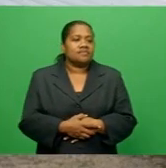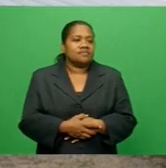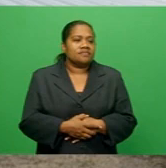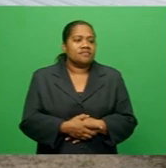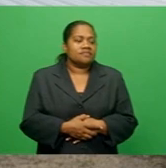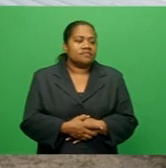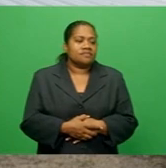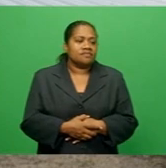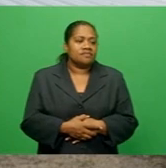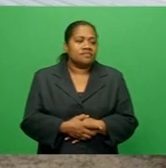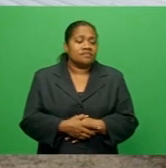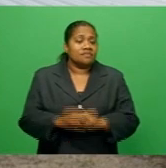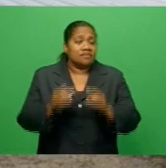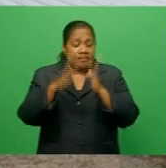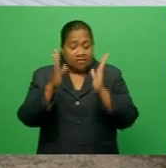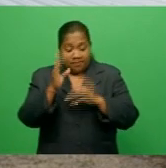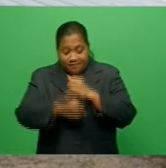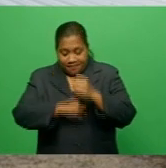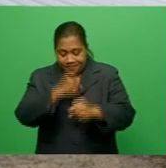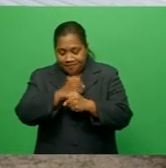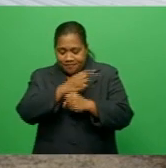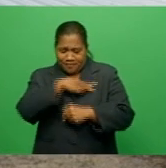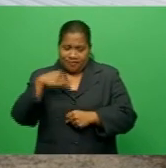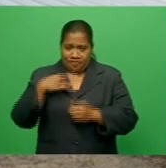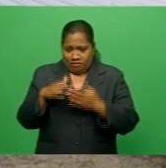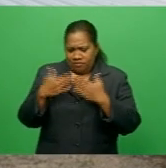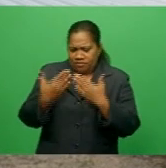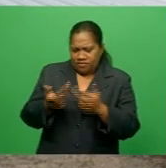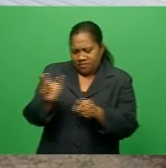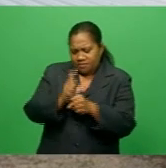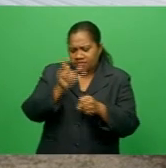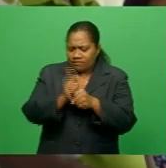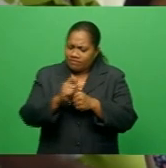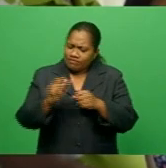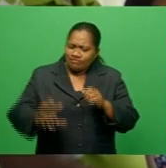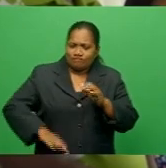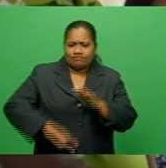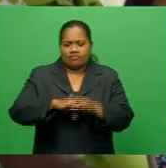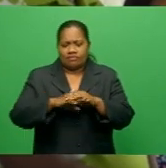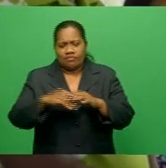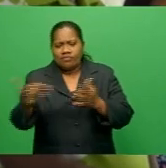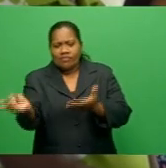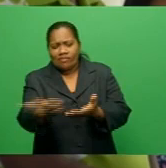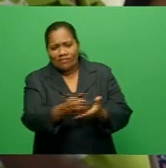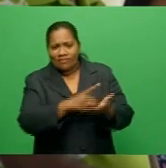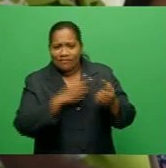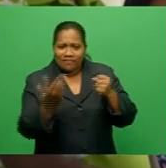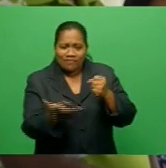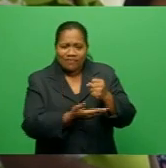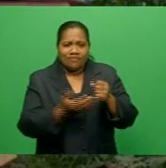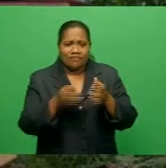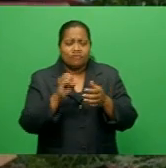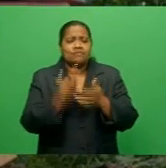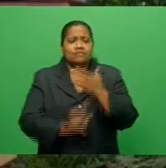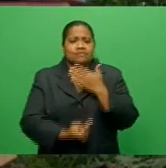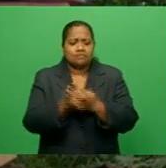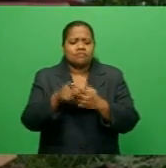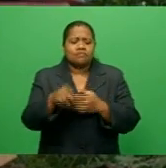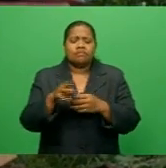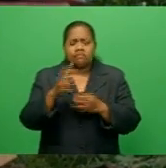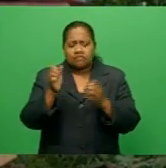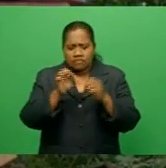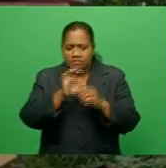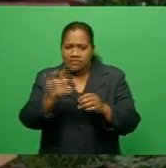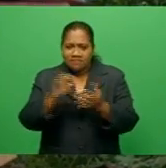The housing ministry is now creating a complete database which will keep track of activities and developments within informal settlements.